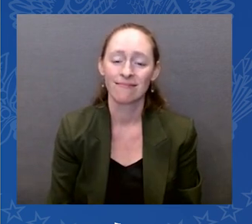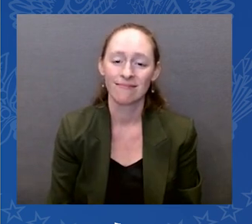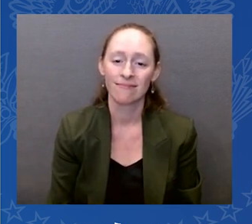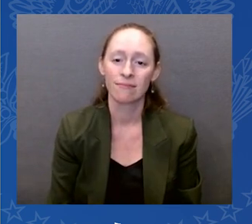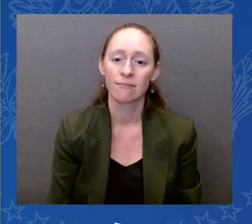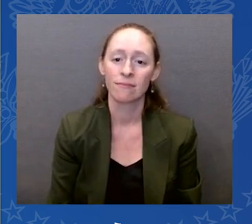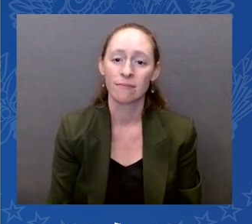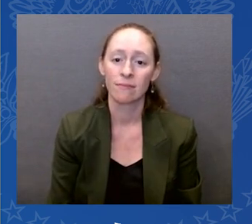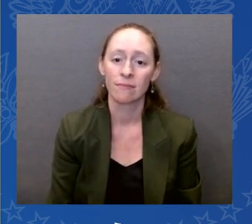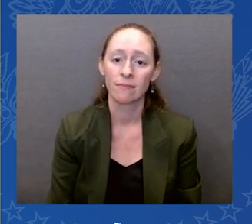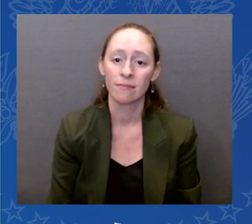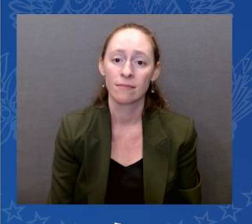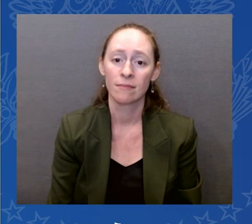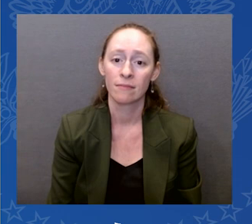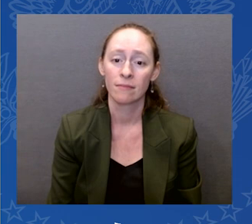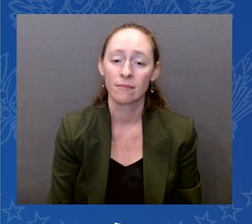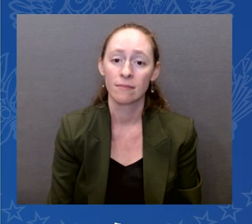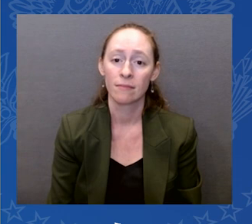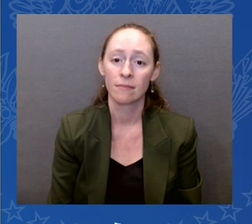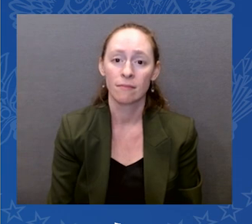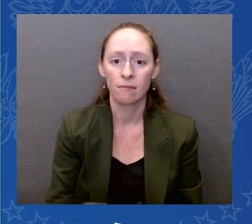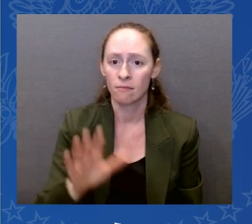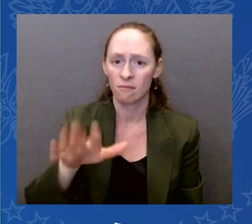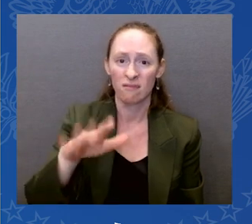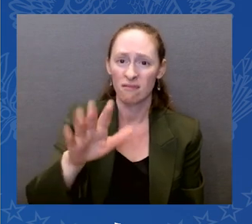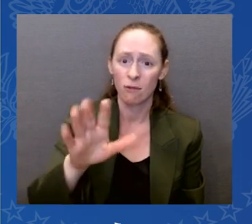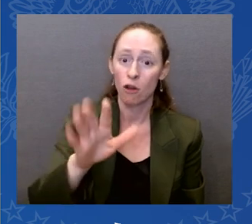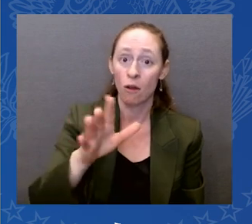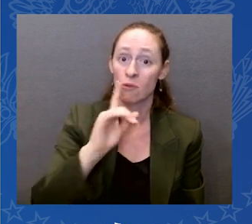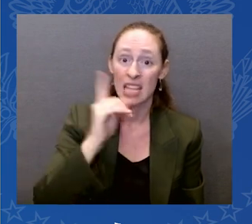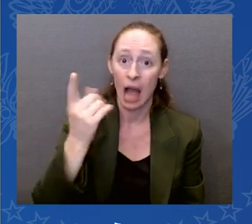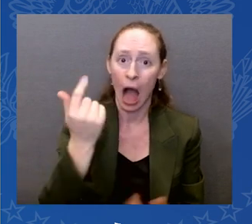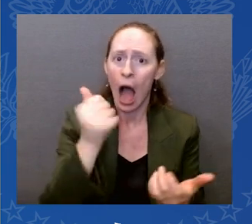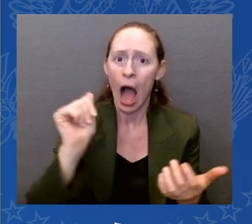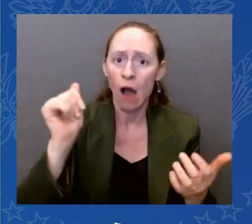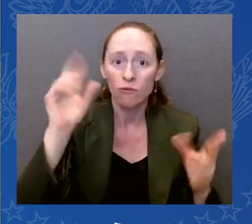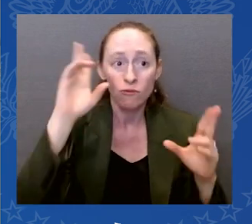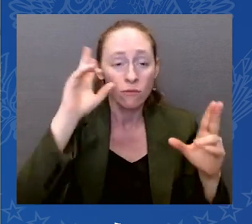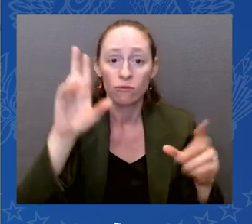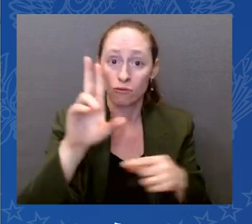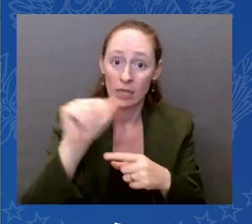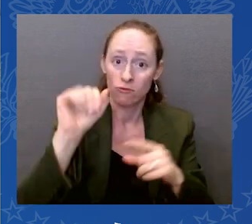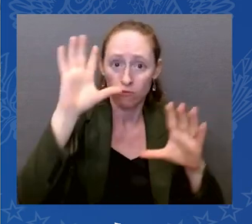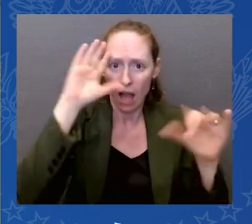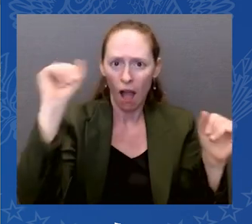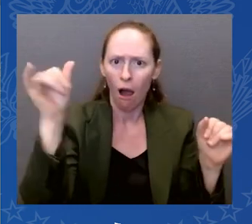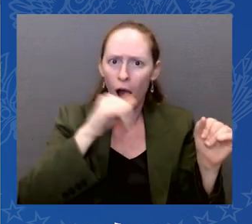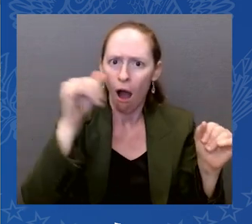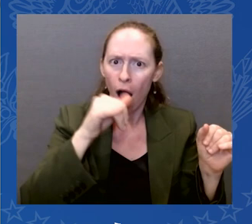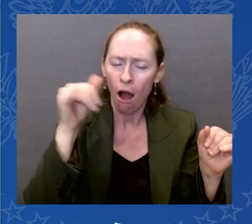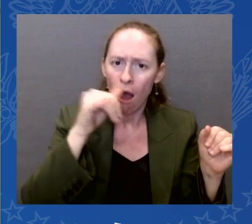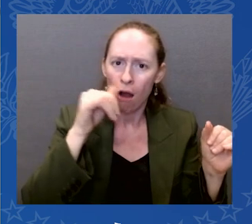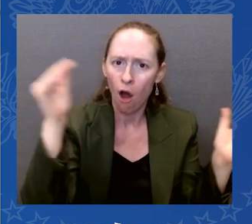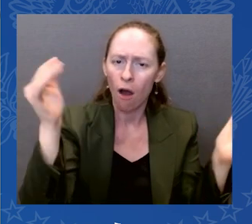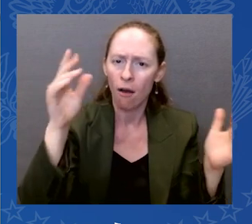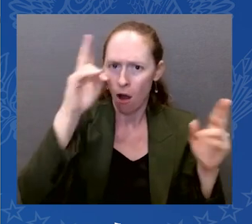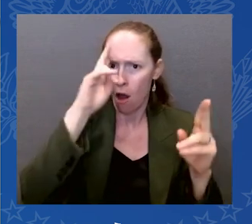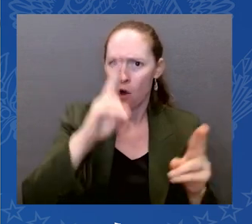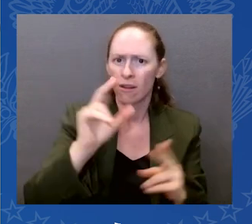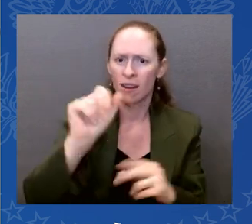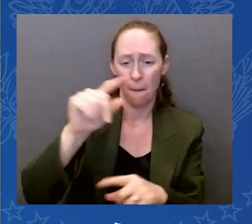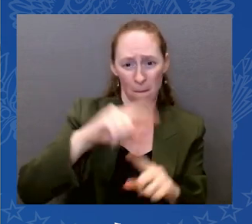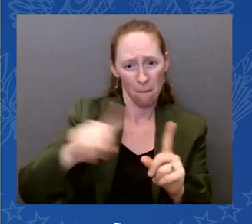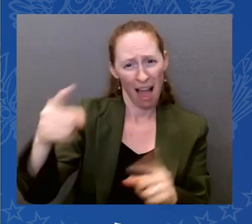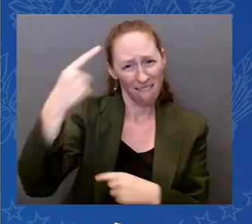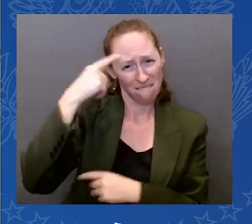be a great honor, for this daughter of immigrants from Mexico, introducing